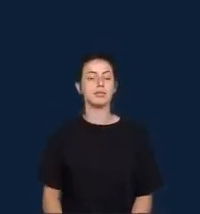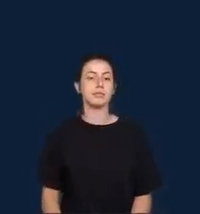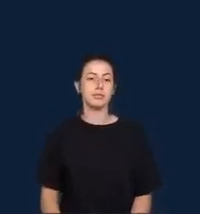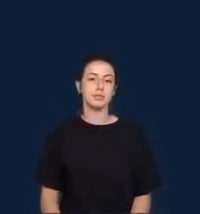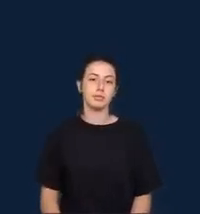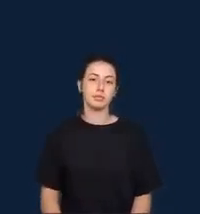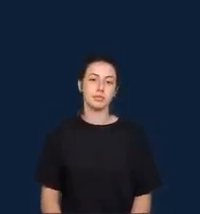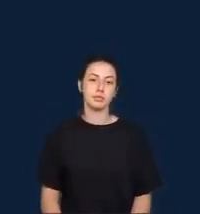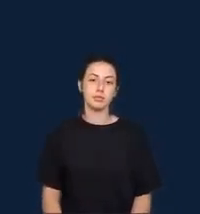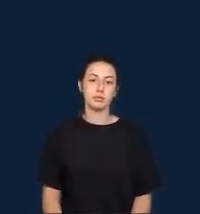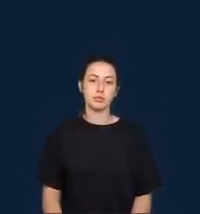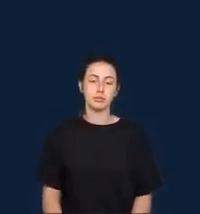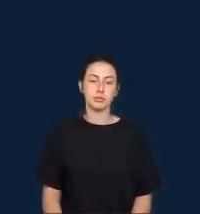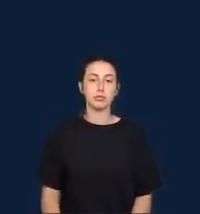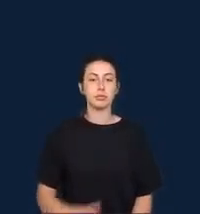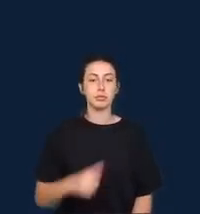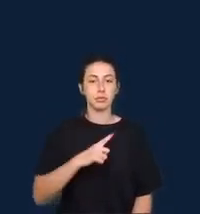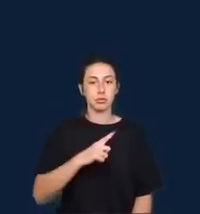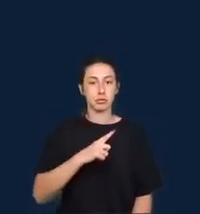ProPublica.